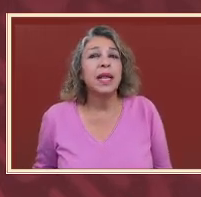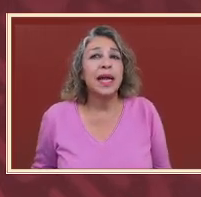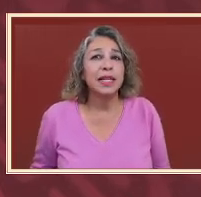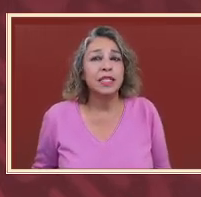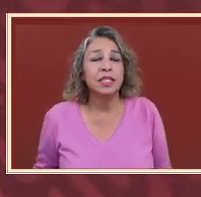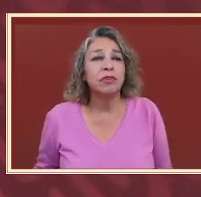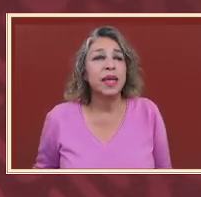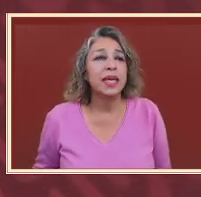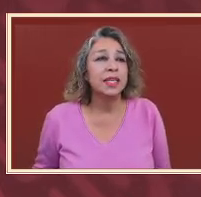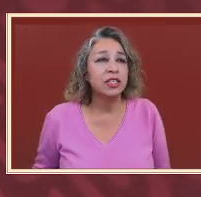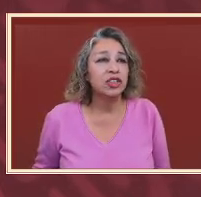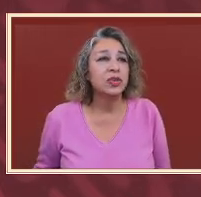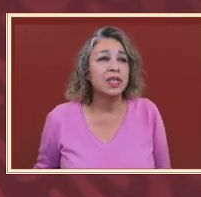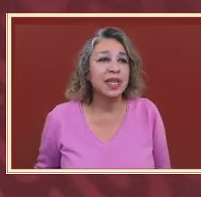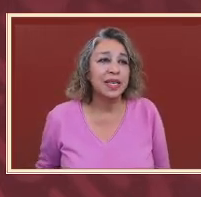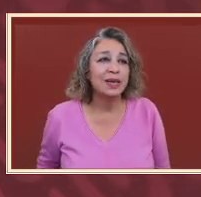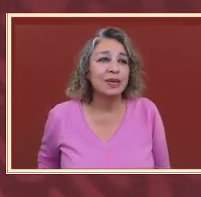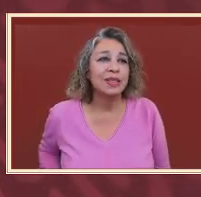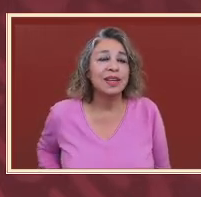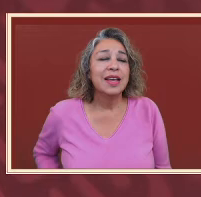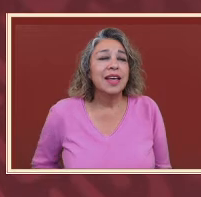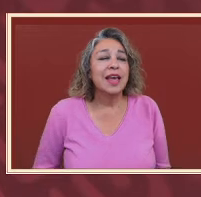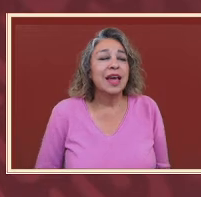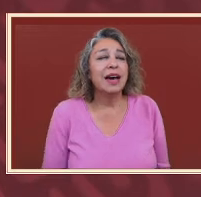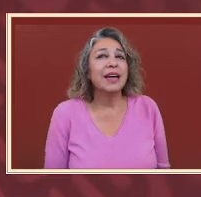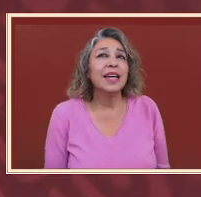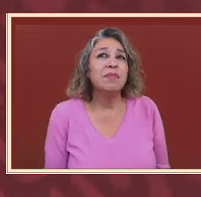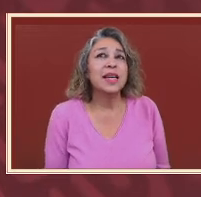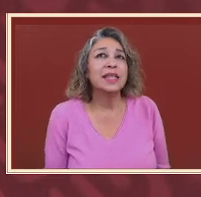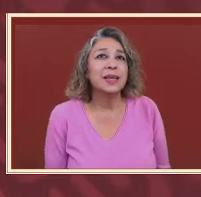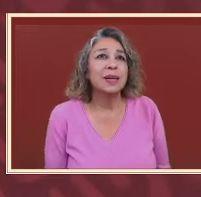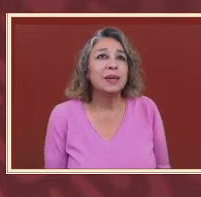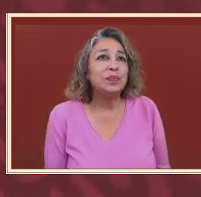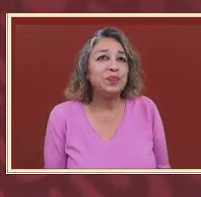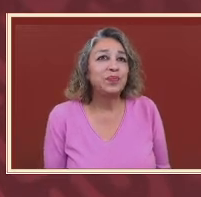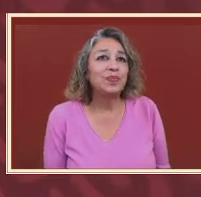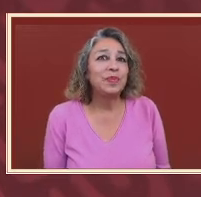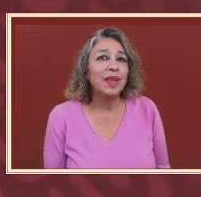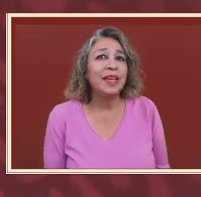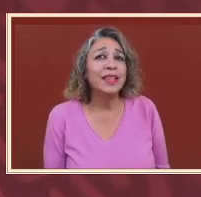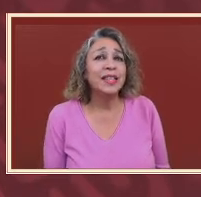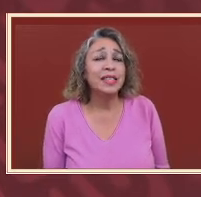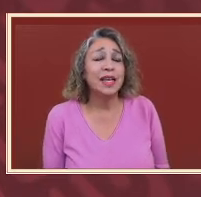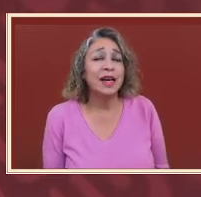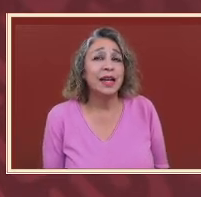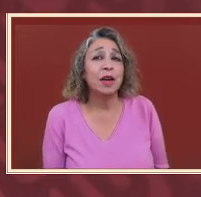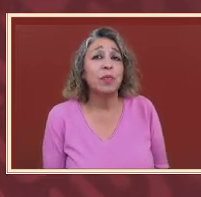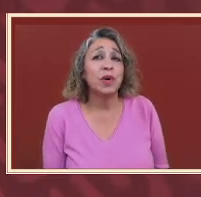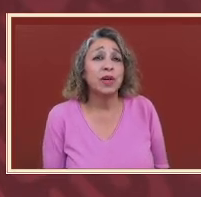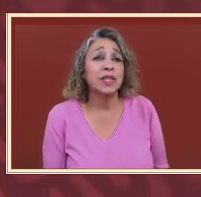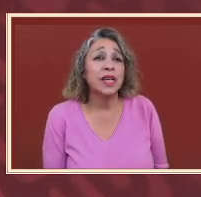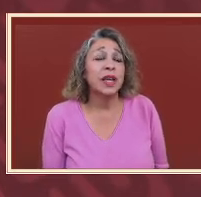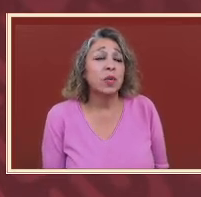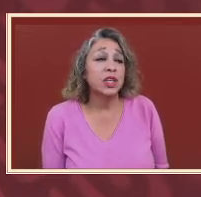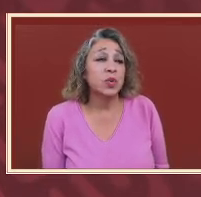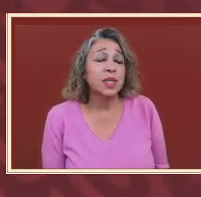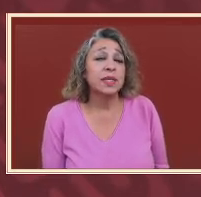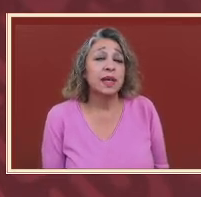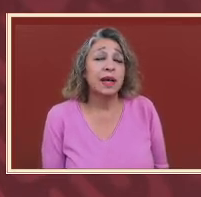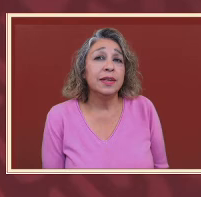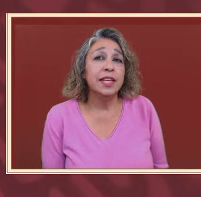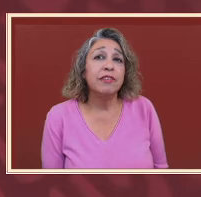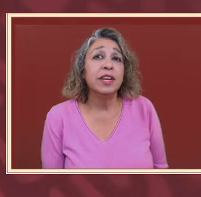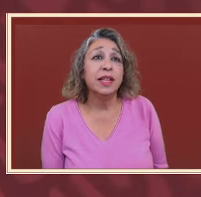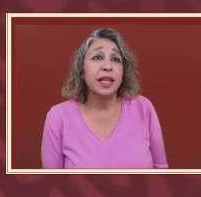plans for making these juicy deals in Mexico in this airport, which